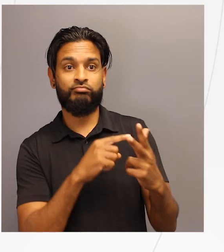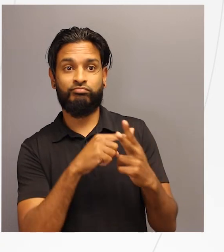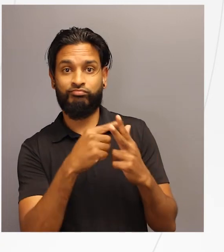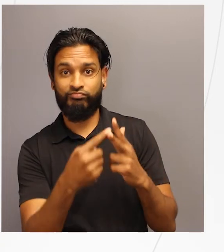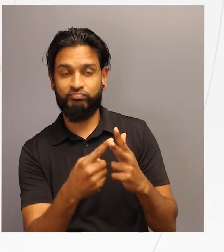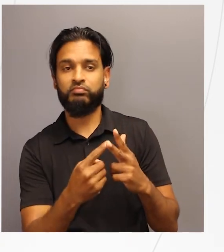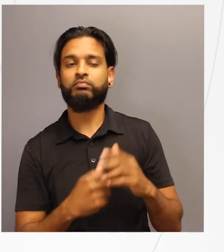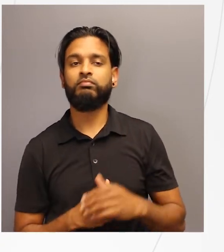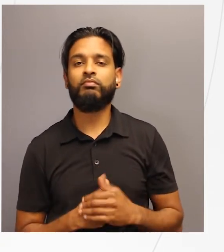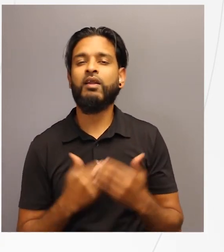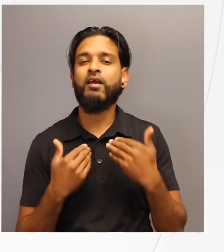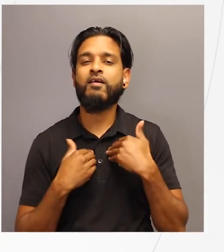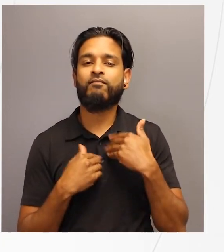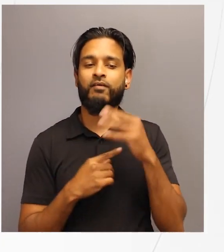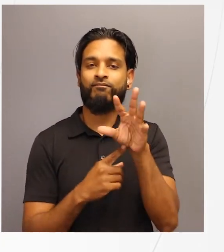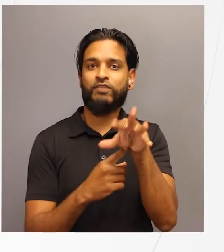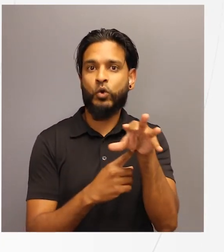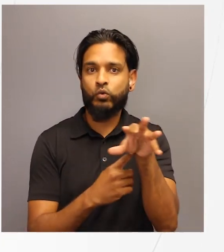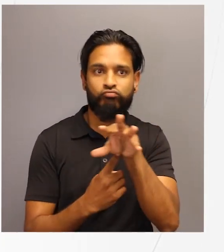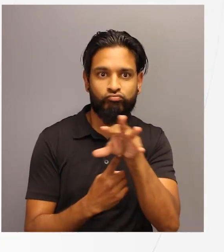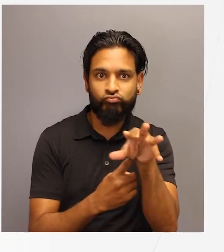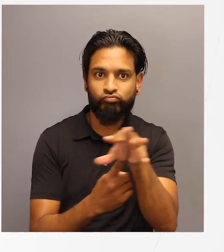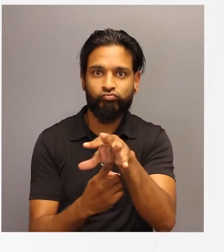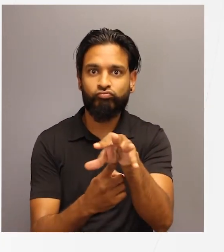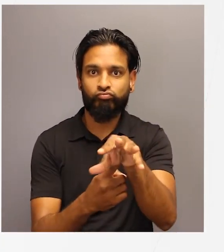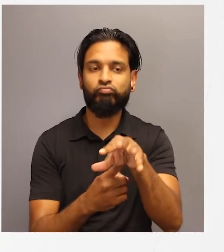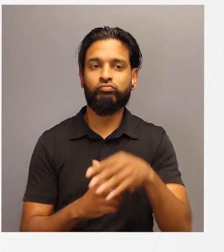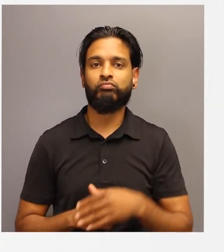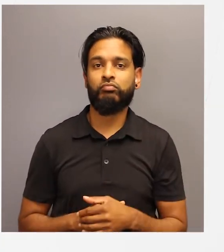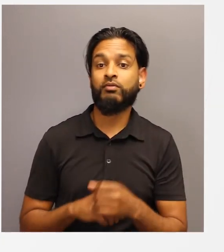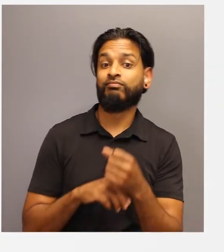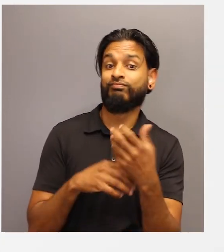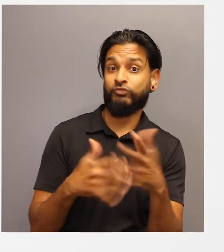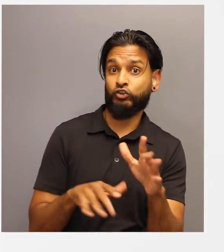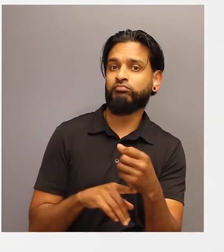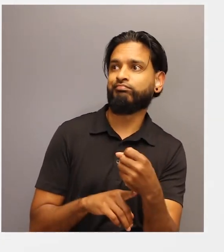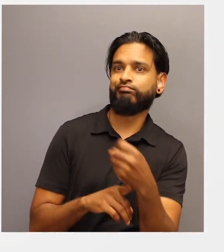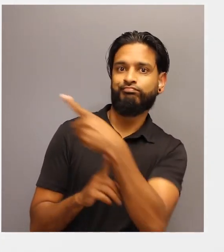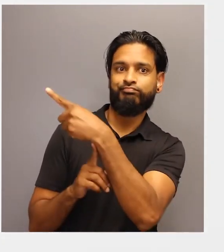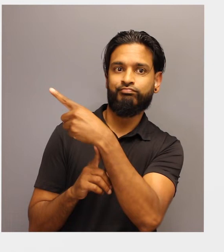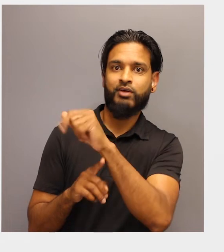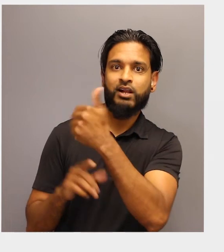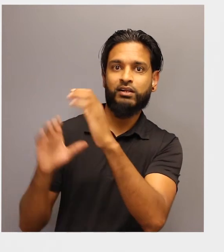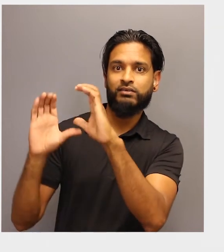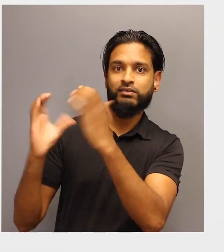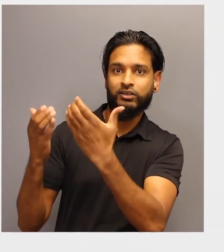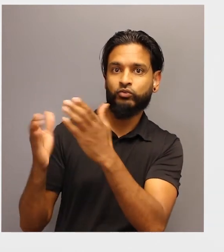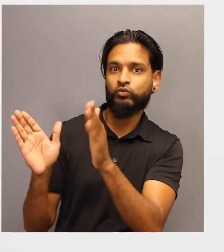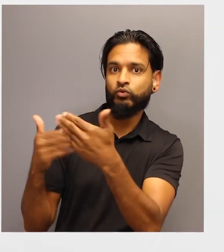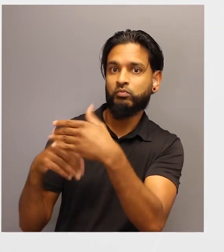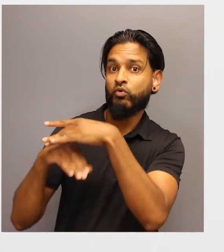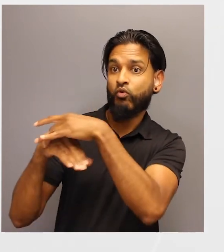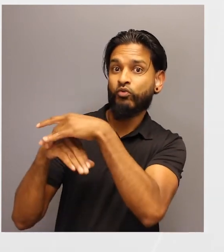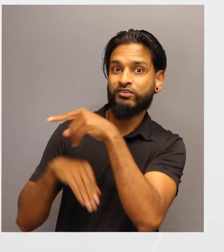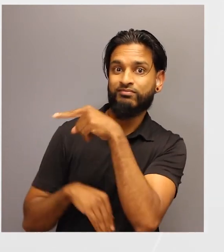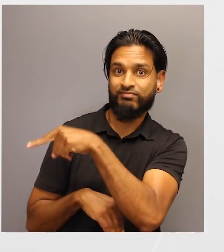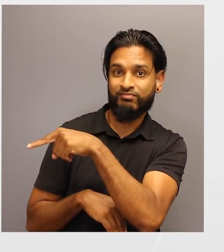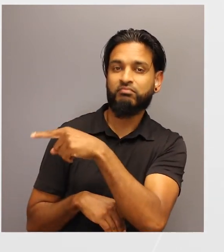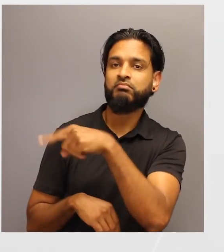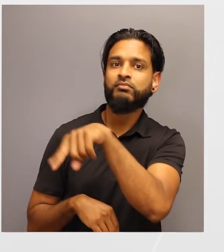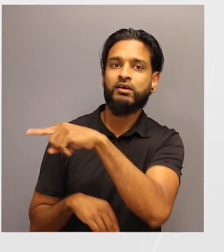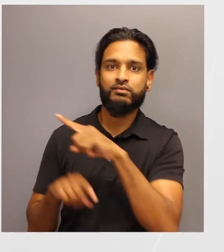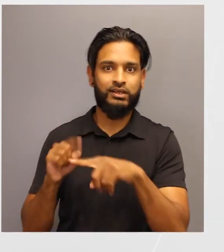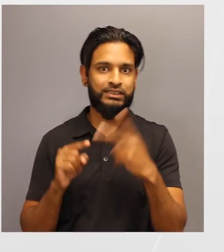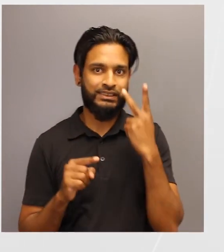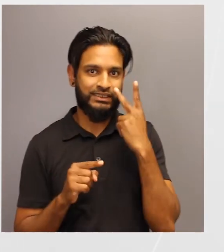smartphone or tablet that can take forward facing pictures. These pictures can be sent to the students back on Earth who will not be able to see the